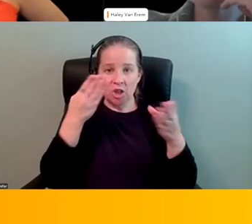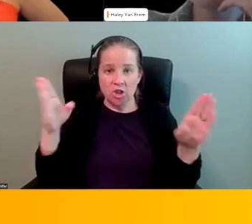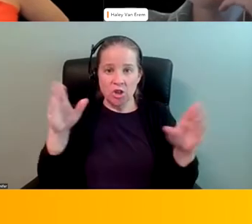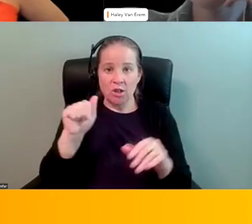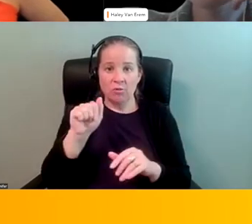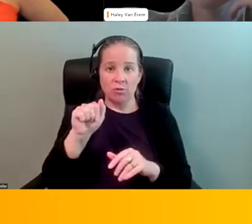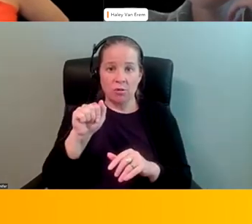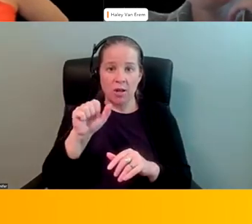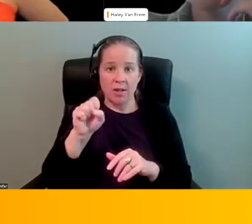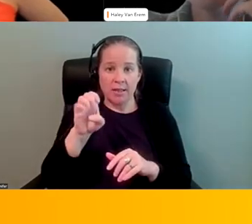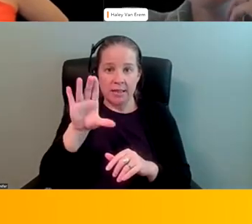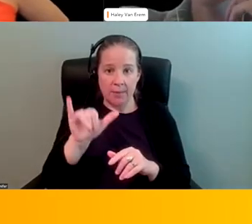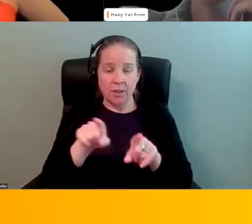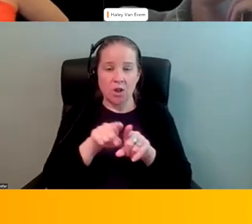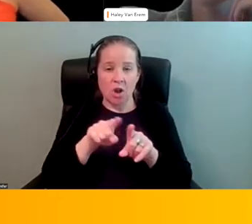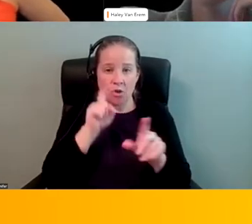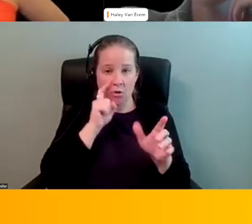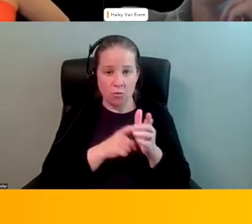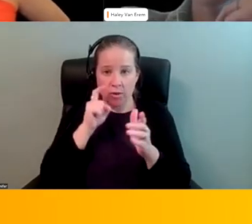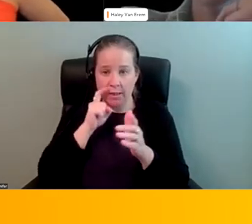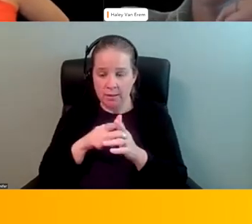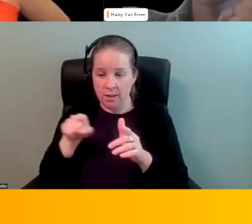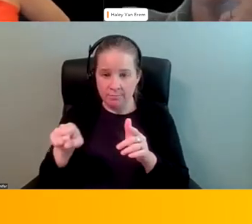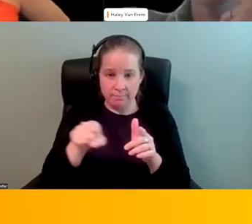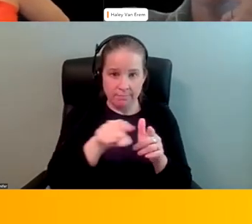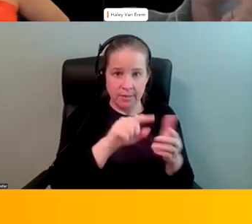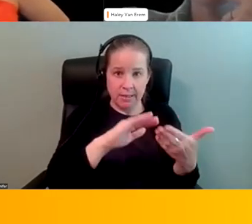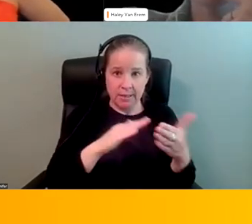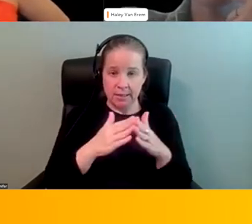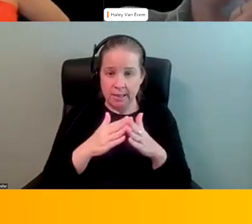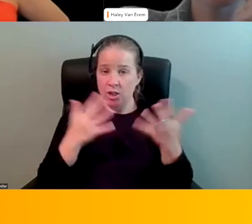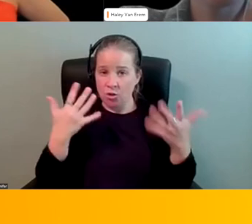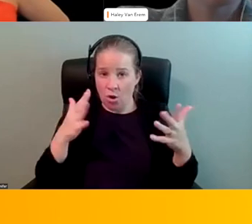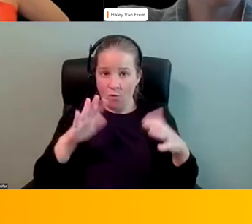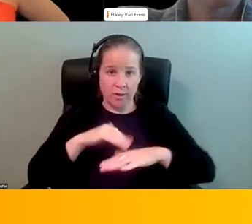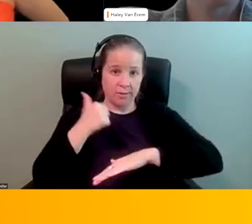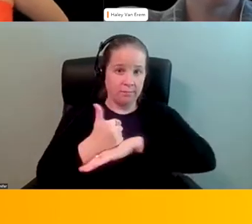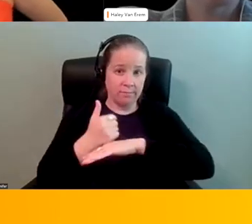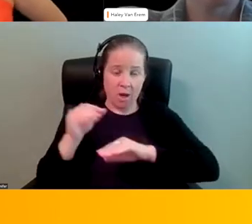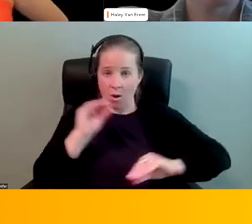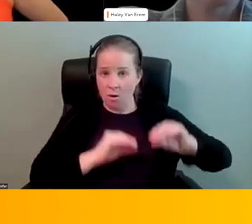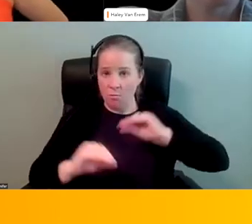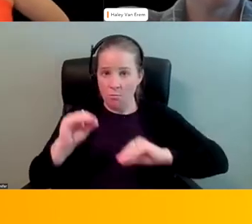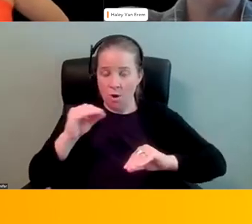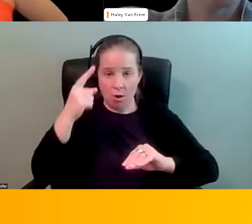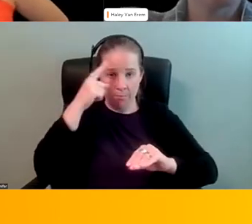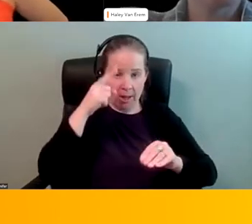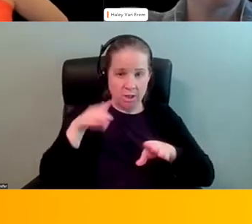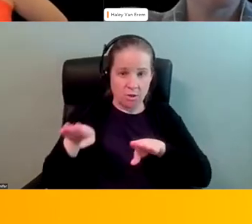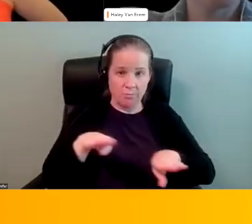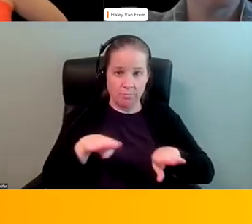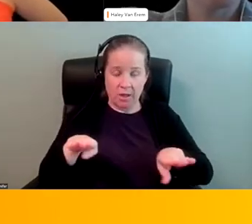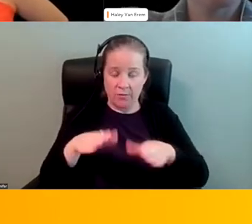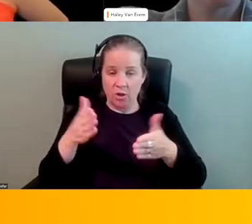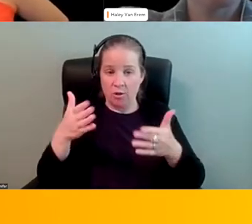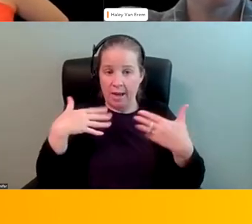also recognizes that many cities in some states have successfully established mobile emergency mental and behavioral health services